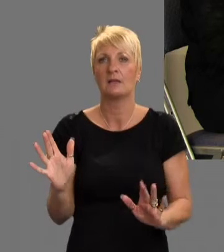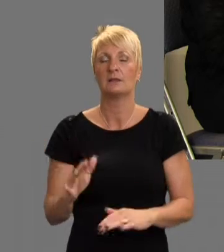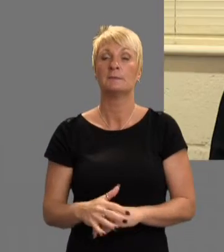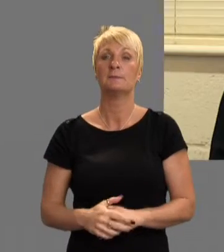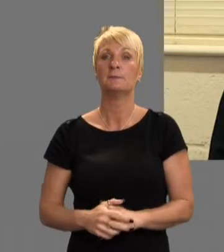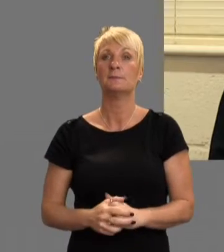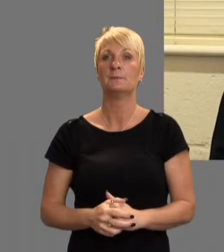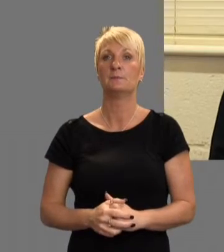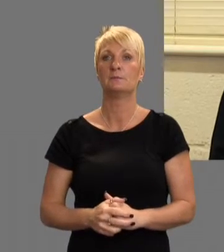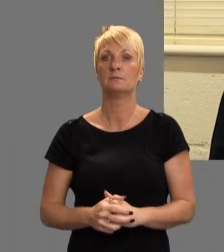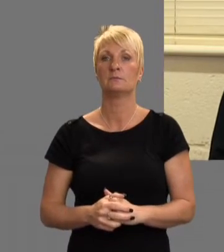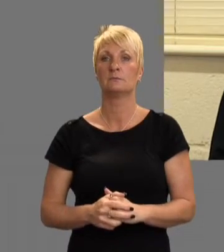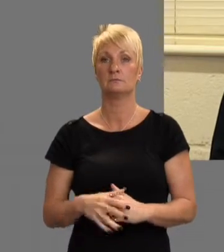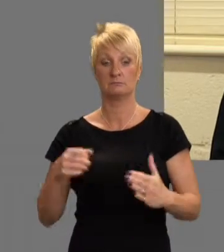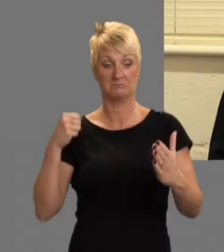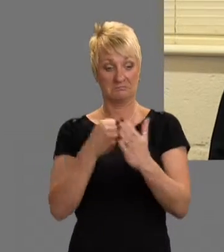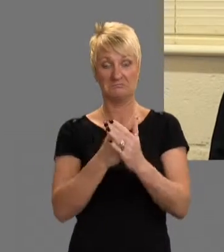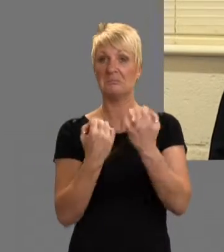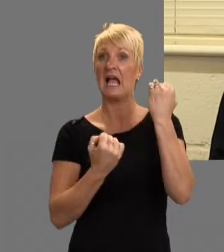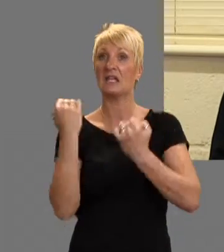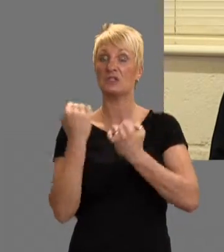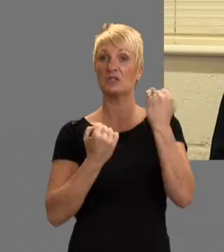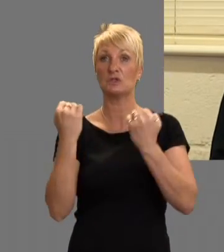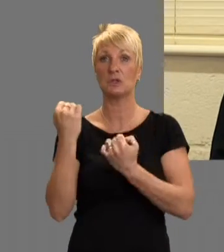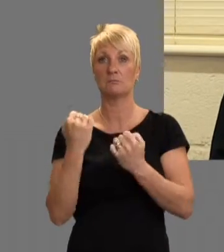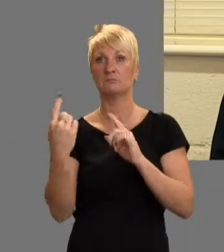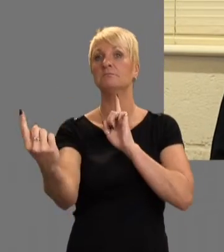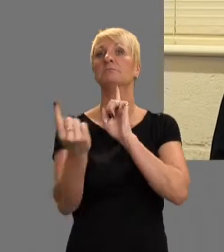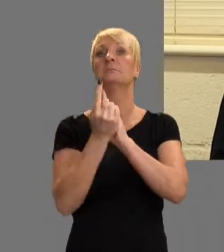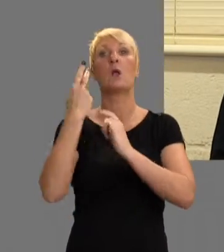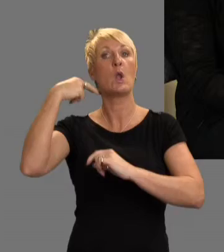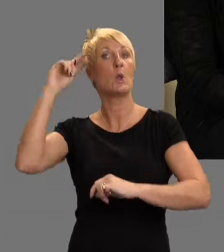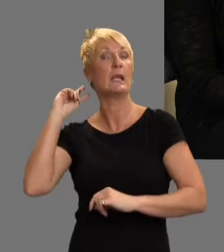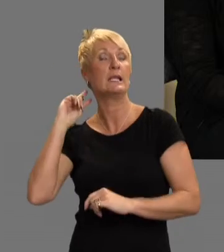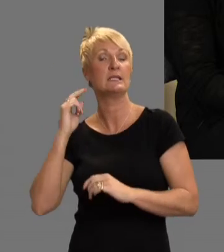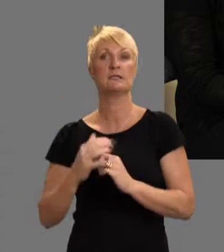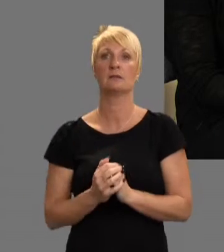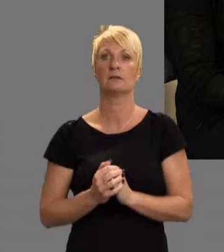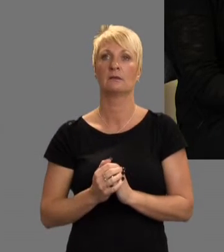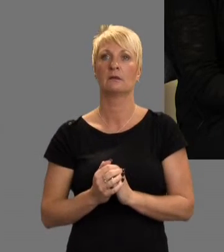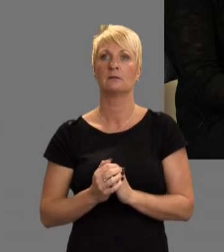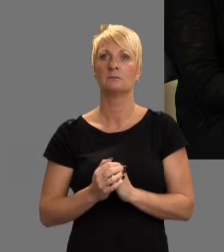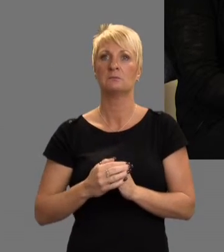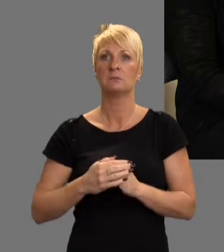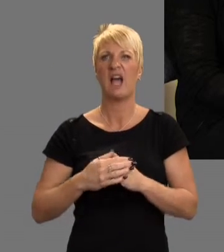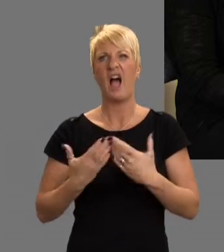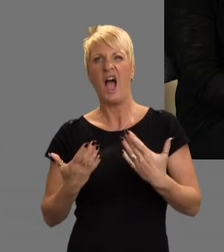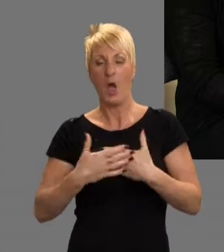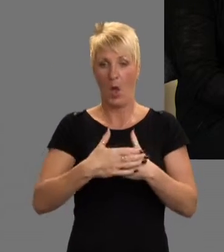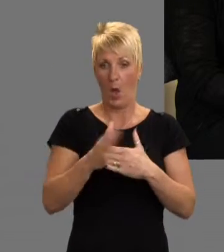I had a car accident, I met Louise. It's like opening